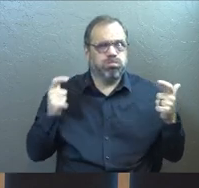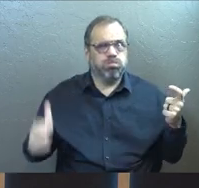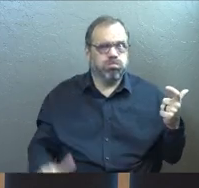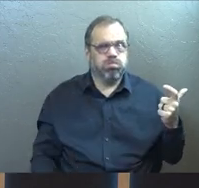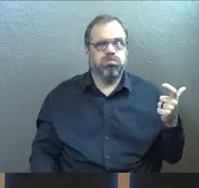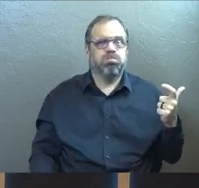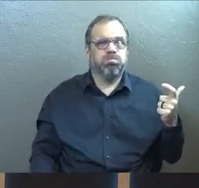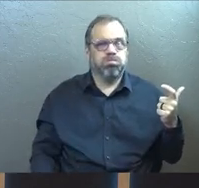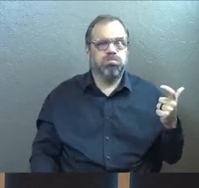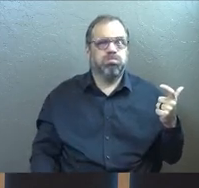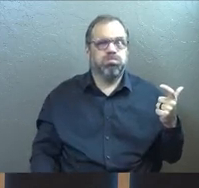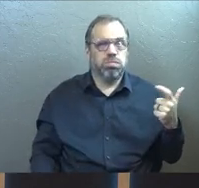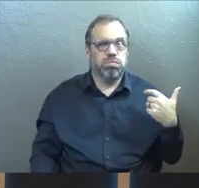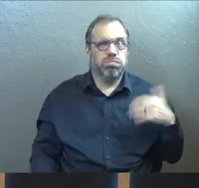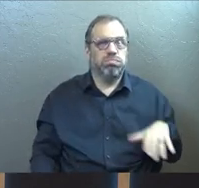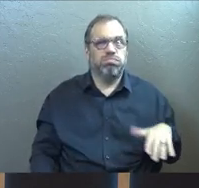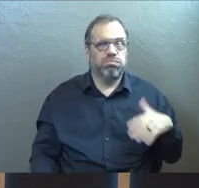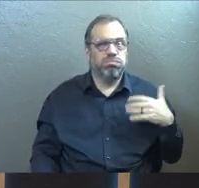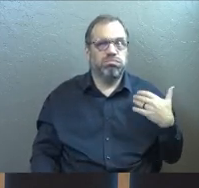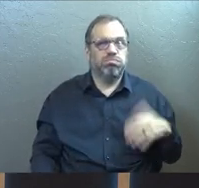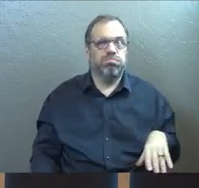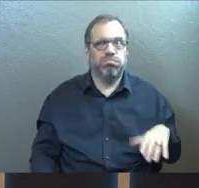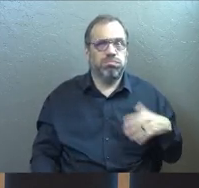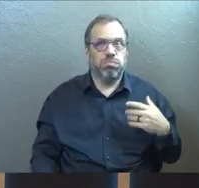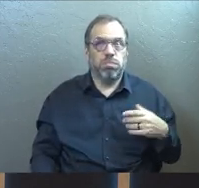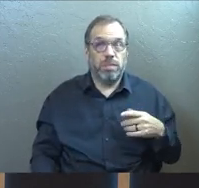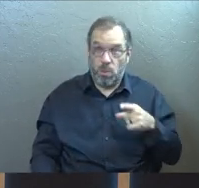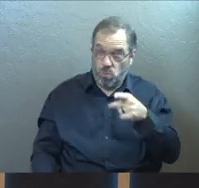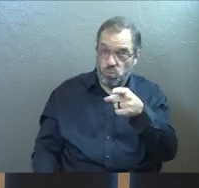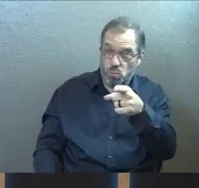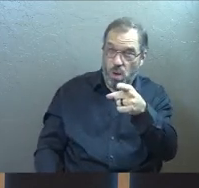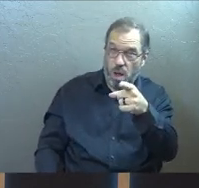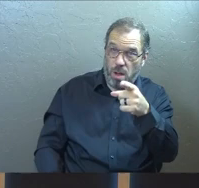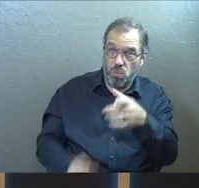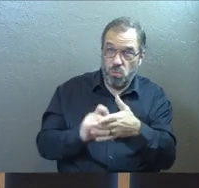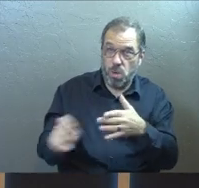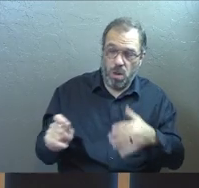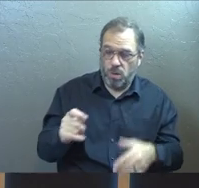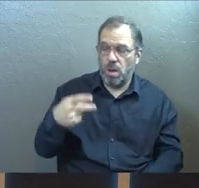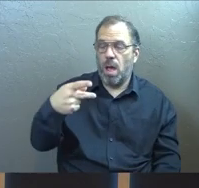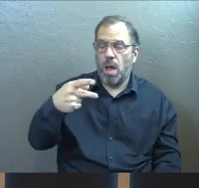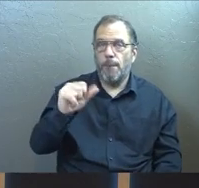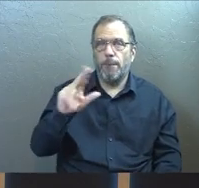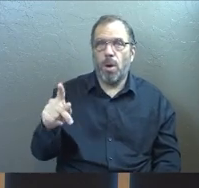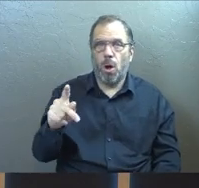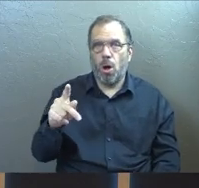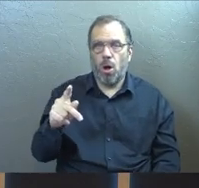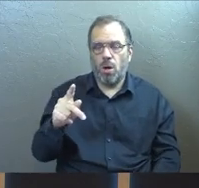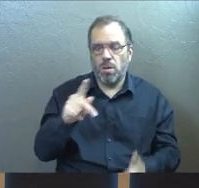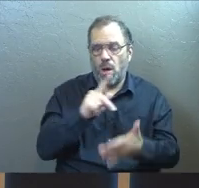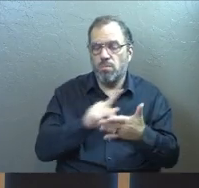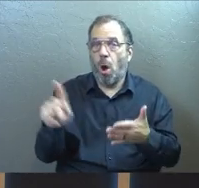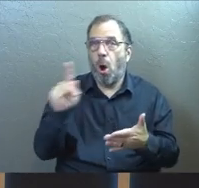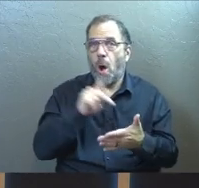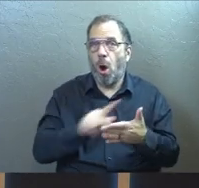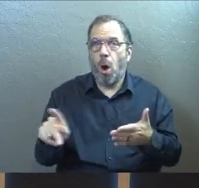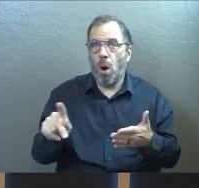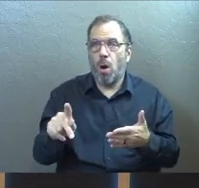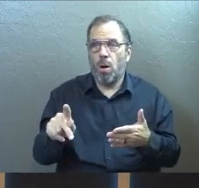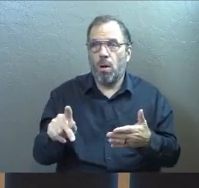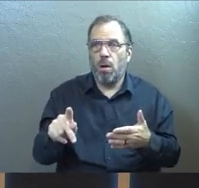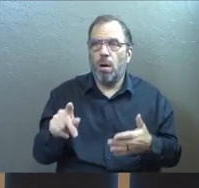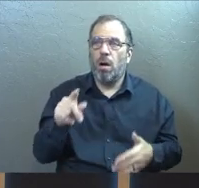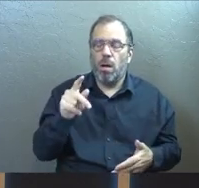I want you to just see this thing, what one of you wrote. Paul stayed strong. He's talking about the Apostle Paul here, or she.